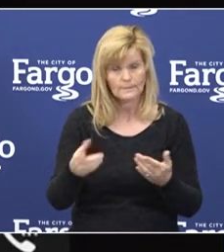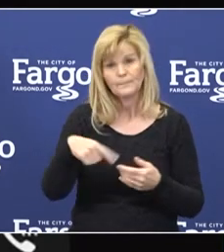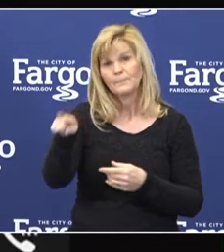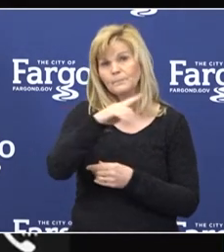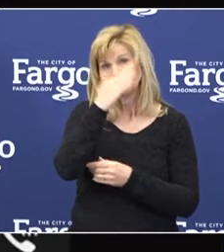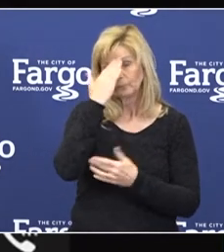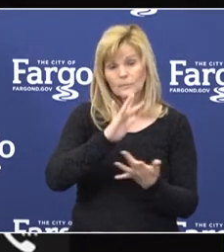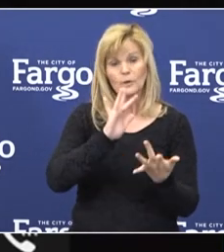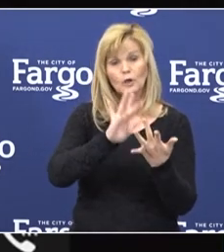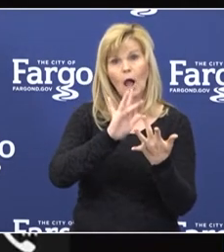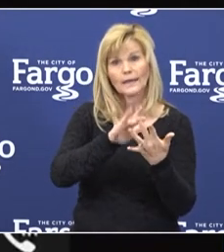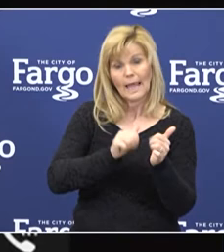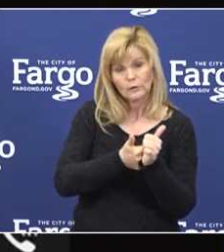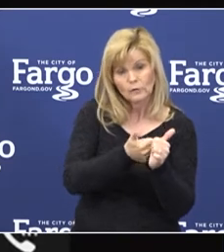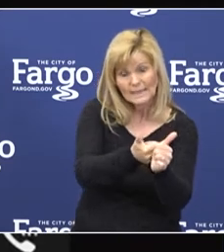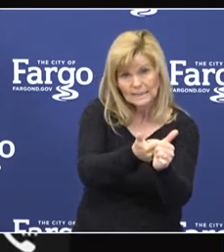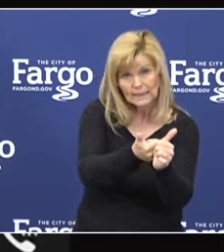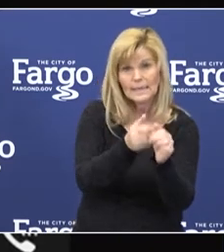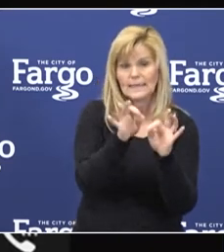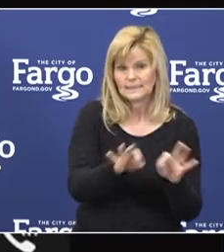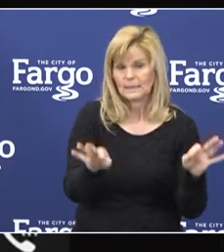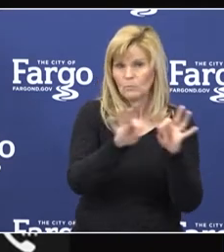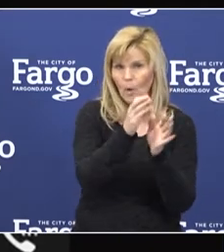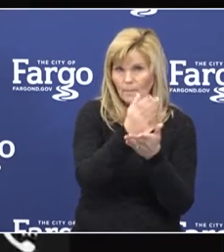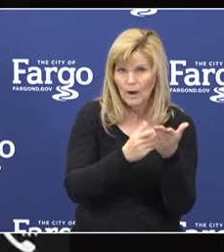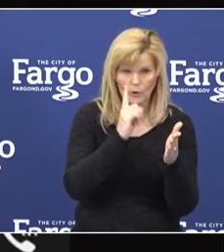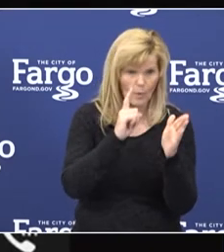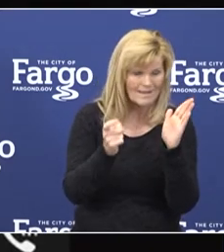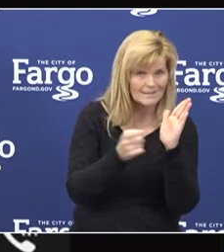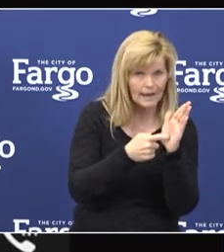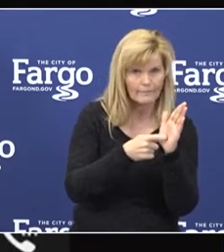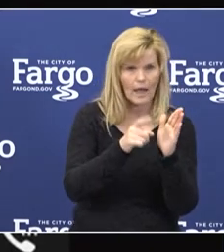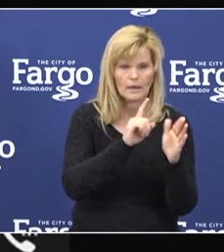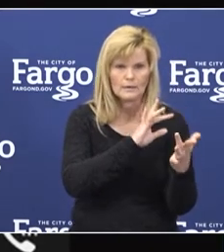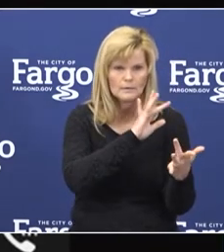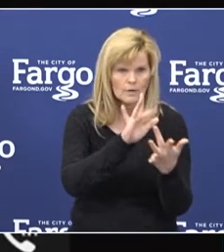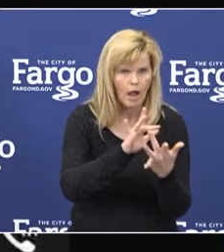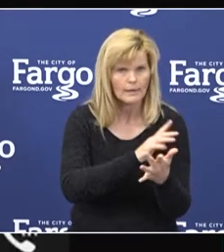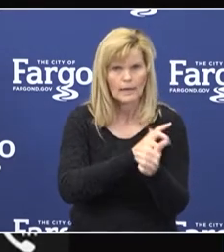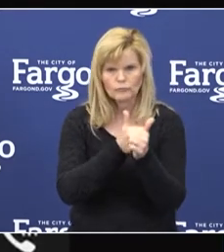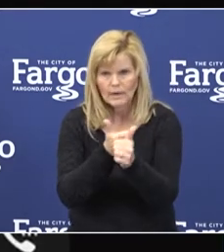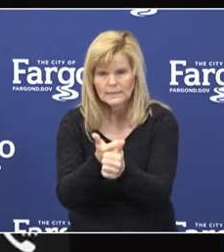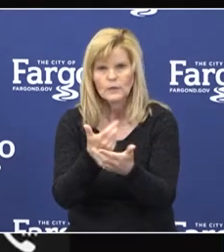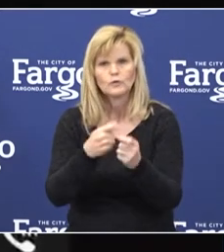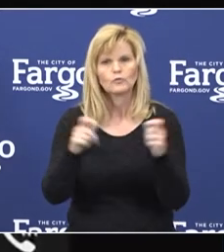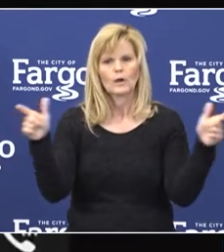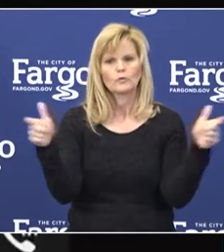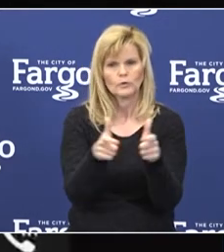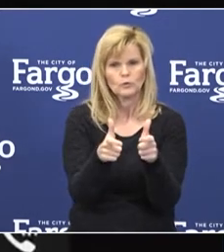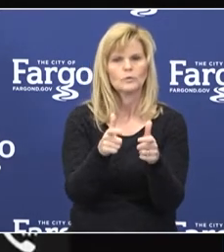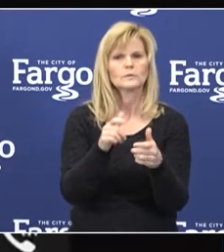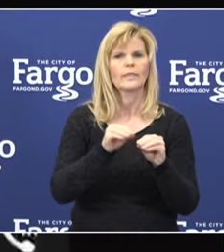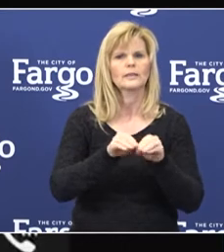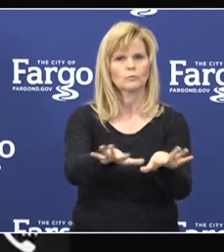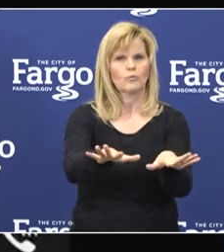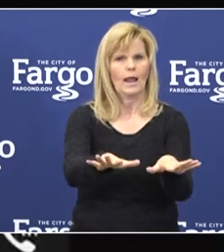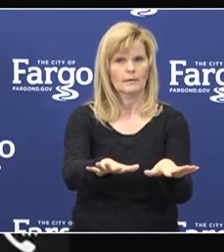contact tracing is an important piece of the puzzle in identifying contacts and a crucial step to help slow the spread of the virus.